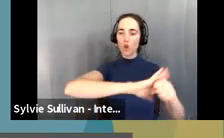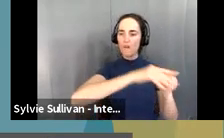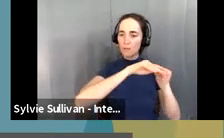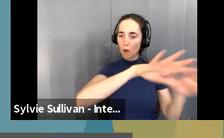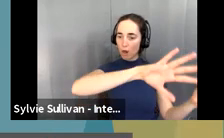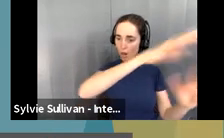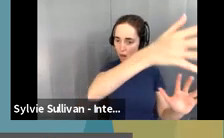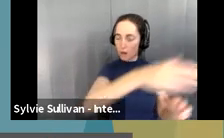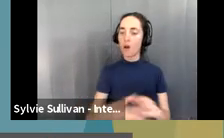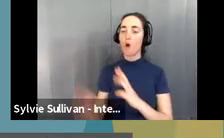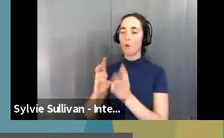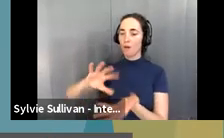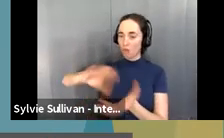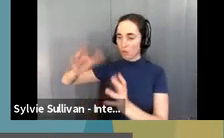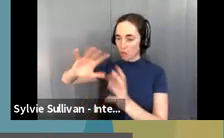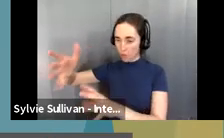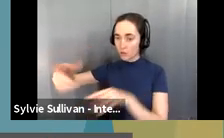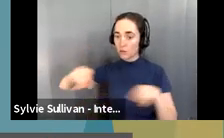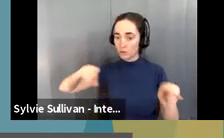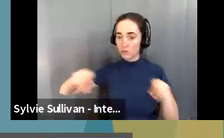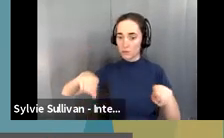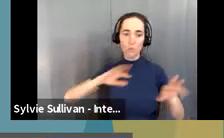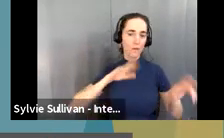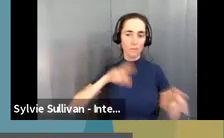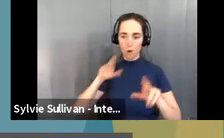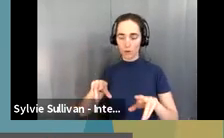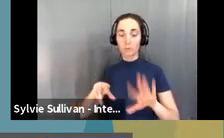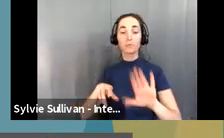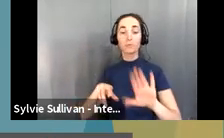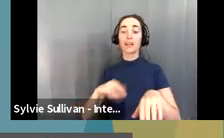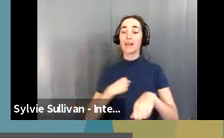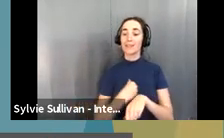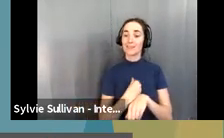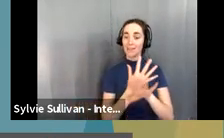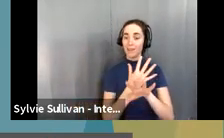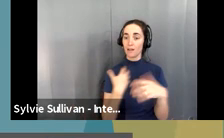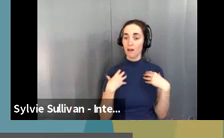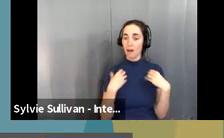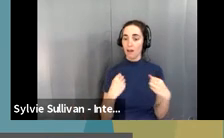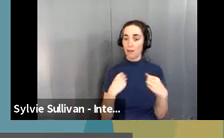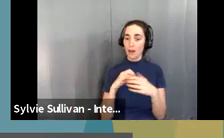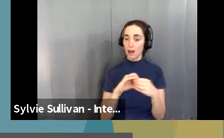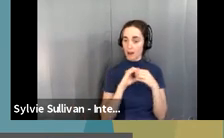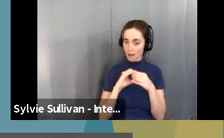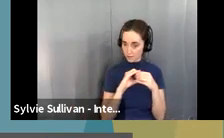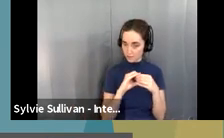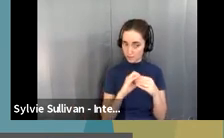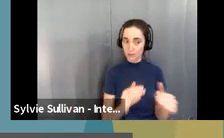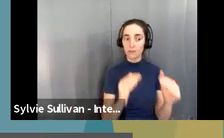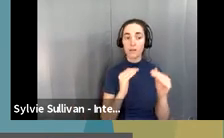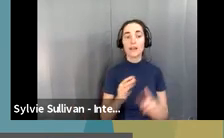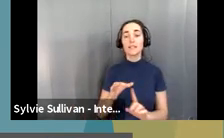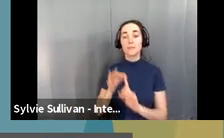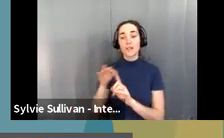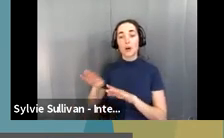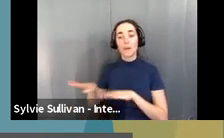bit more about some of those things. So, our telehealth alliance allowances that, um, and, and the specialized behavioral health flexibilities